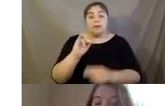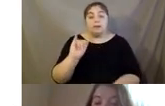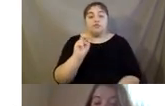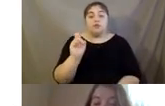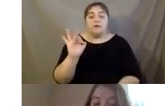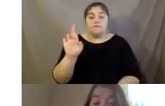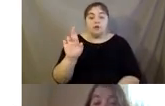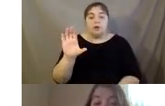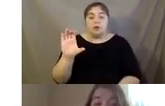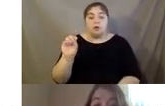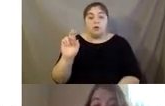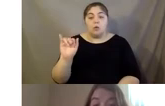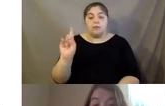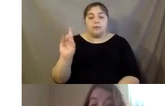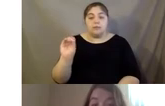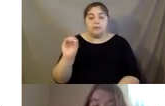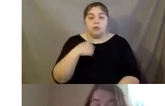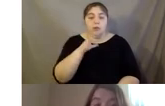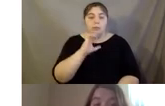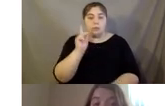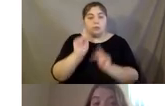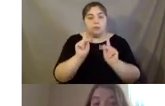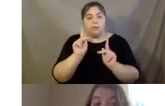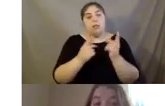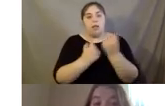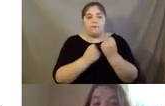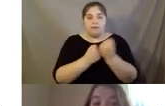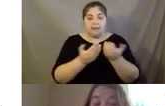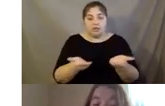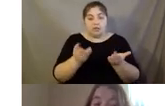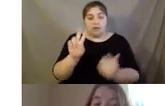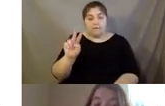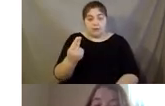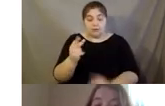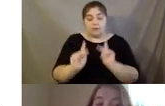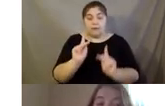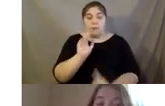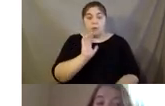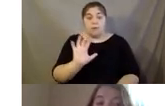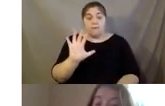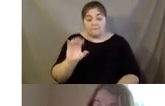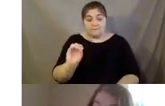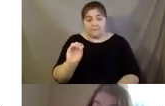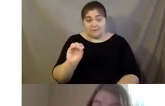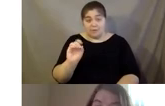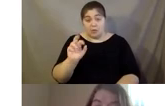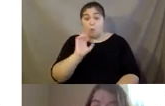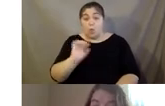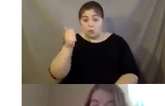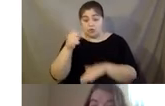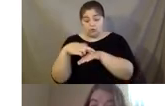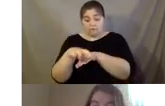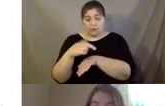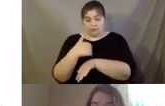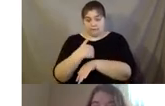am the elder advocate here at Vera House. So people who are 50 and older get referred to me and we